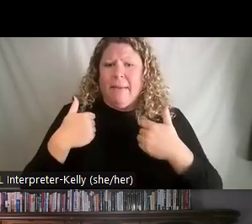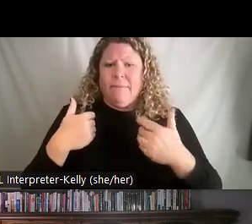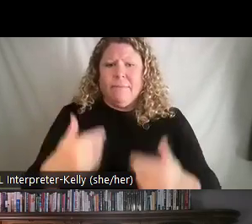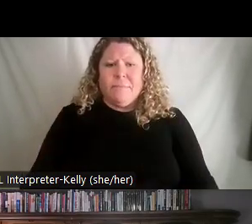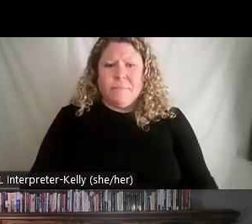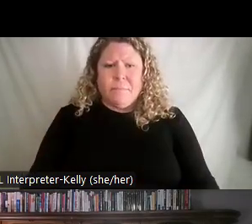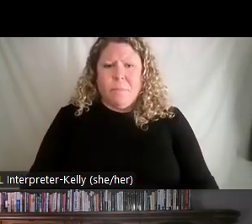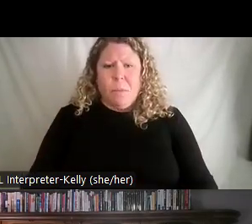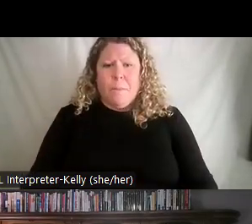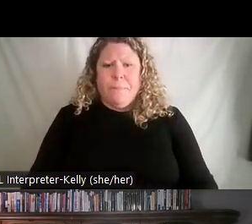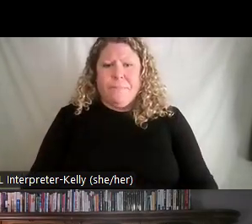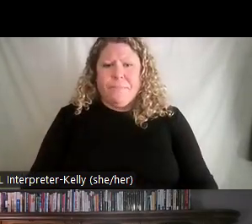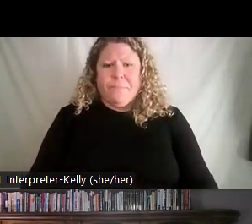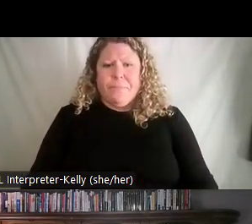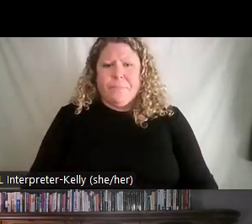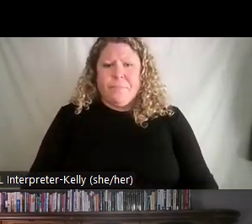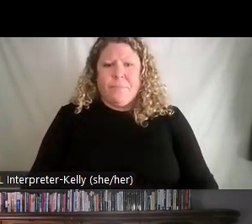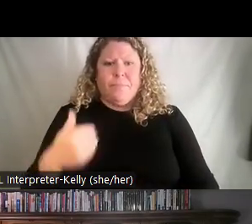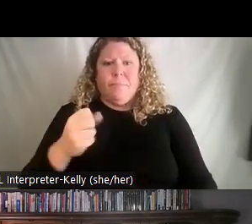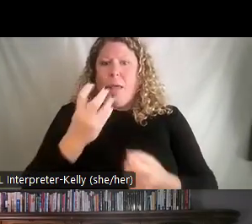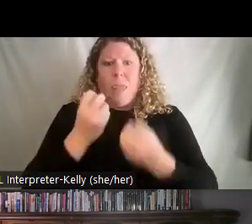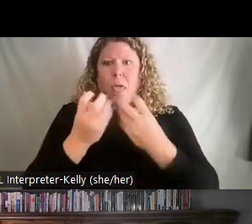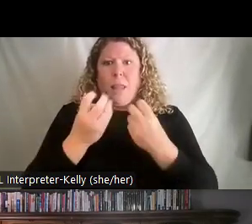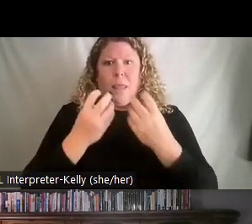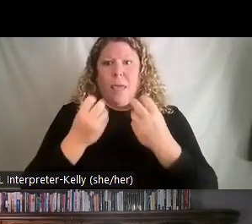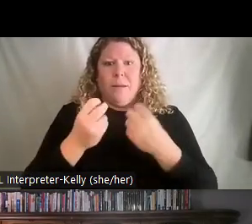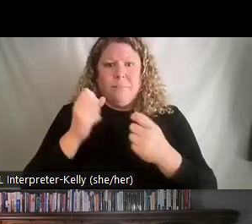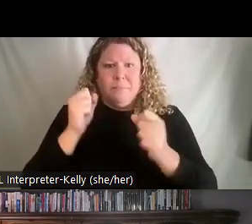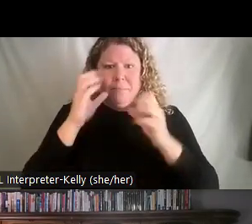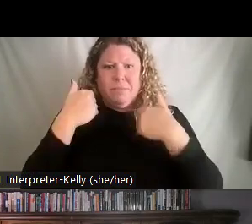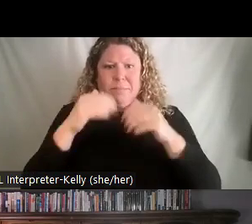leadership styles did you show? Wow, look at all those answers coming in. That is amazing.